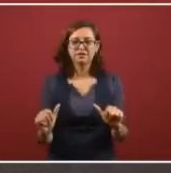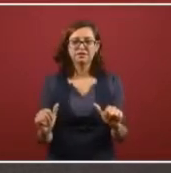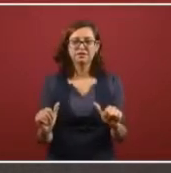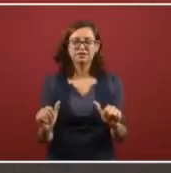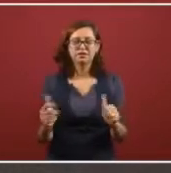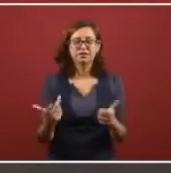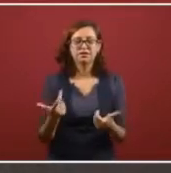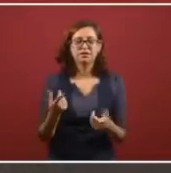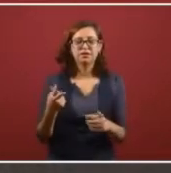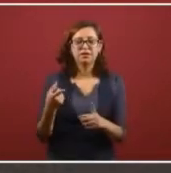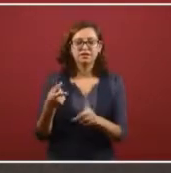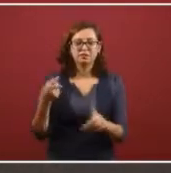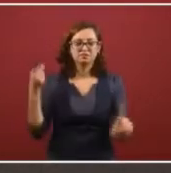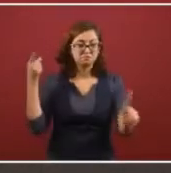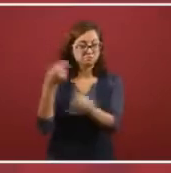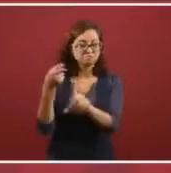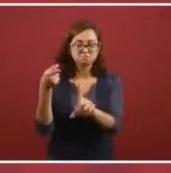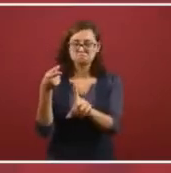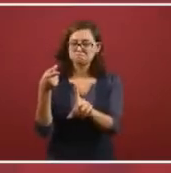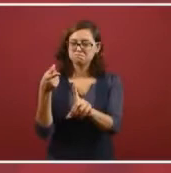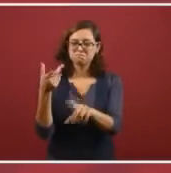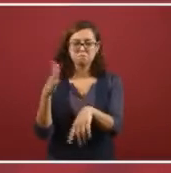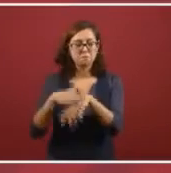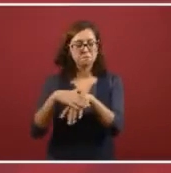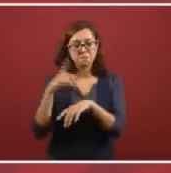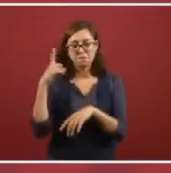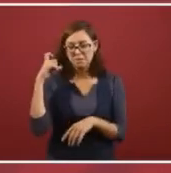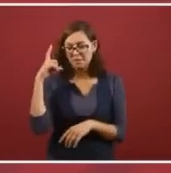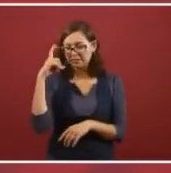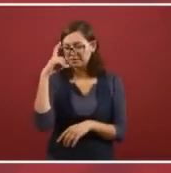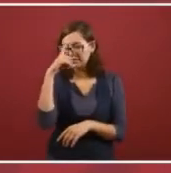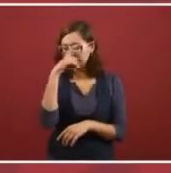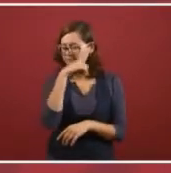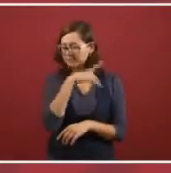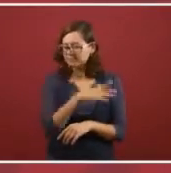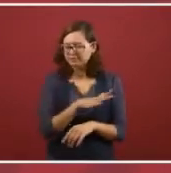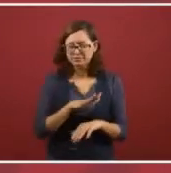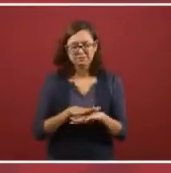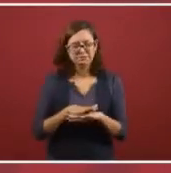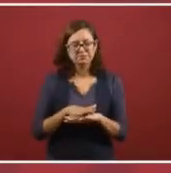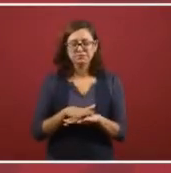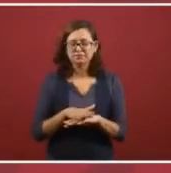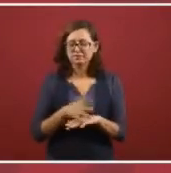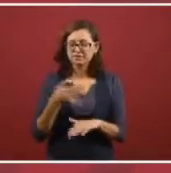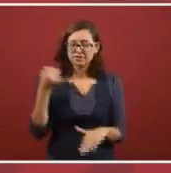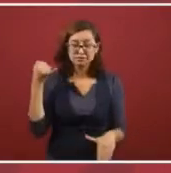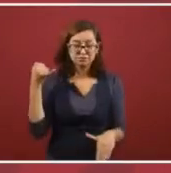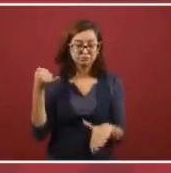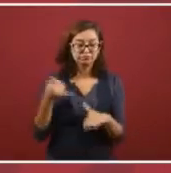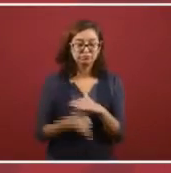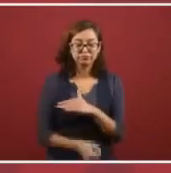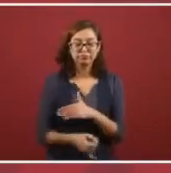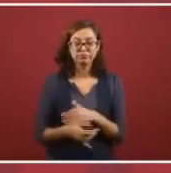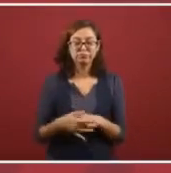which was one of the most difficult or complex things.